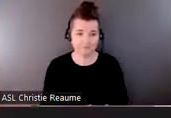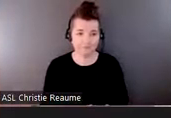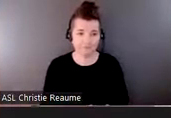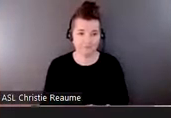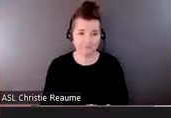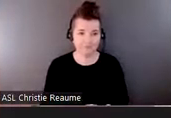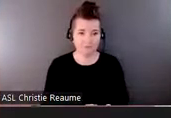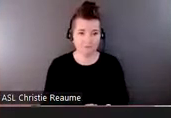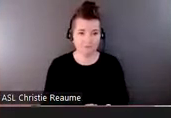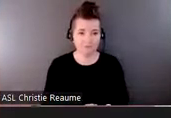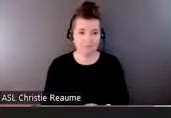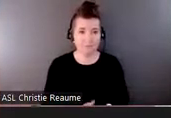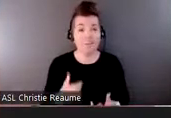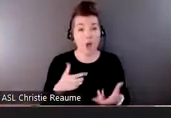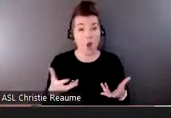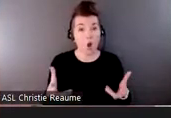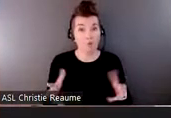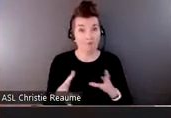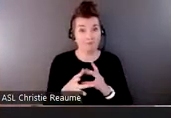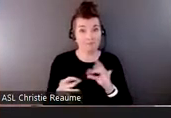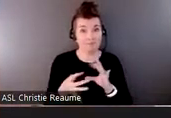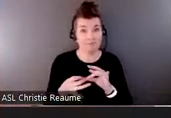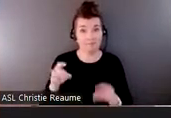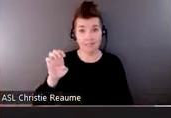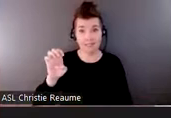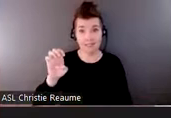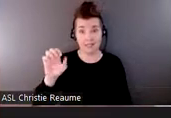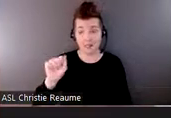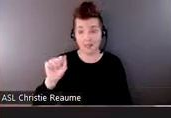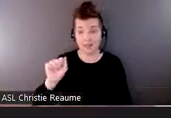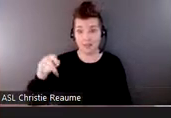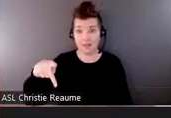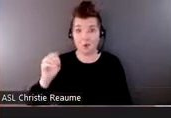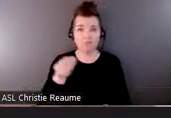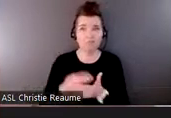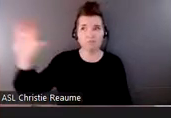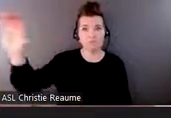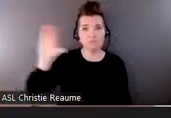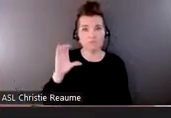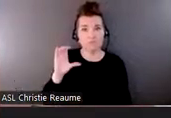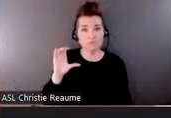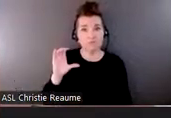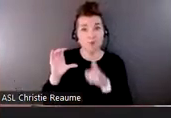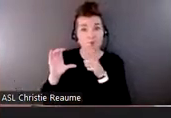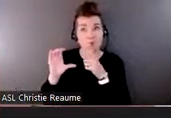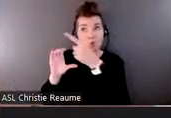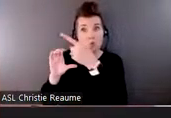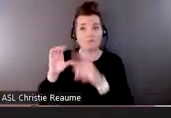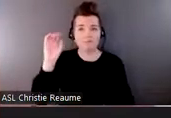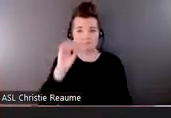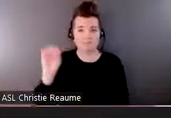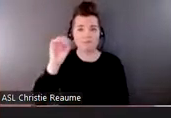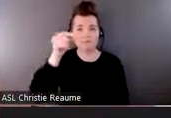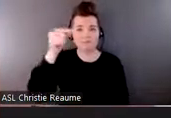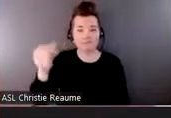So as I mentioned, just in terms of our funding for our organization, we are funded through the Ontario government under the